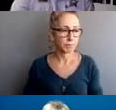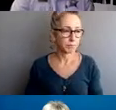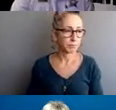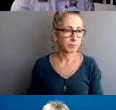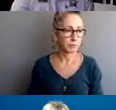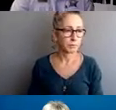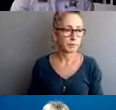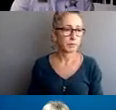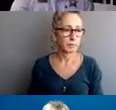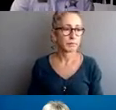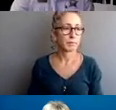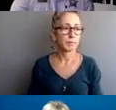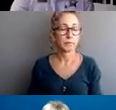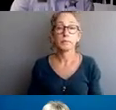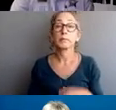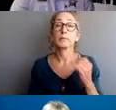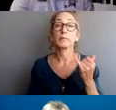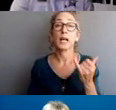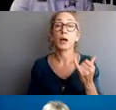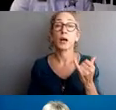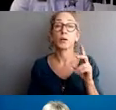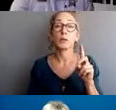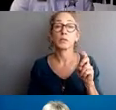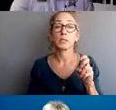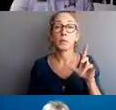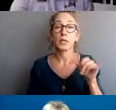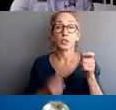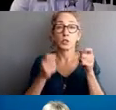Deputy Director, I'll send it back over to you, sir.